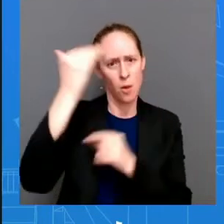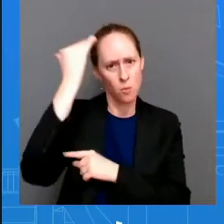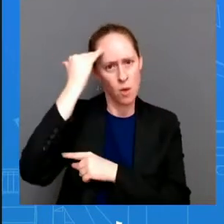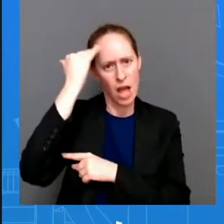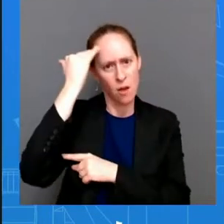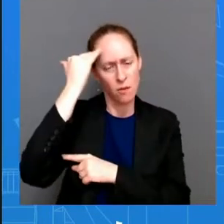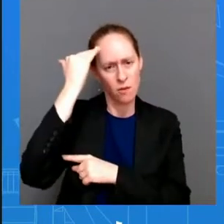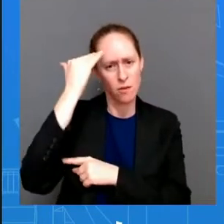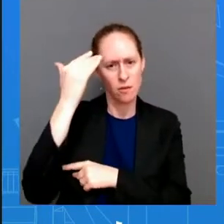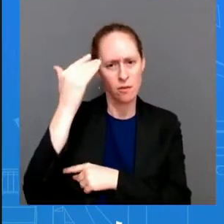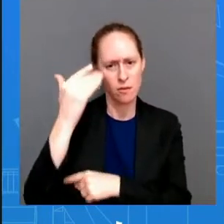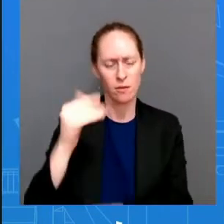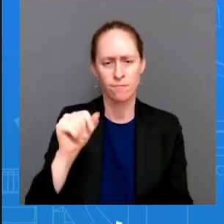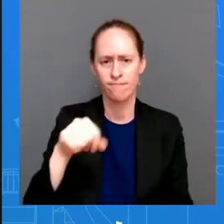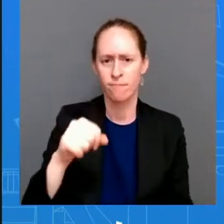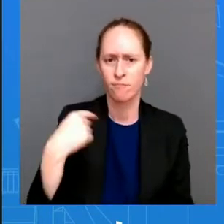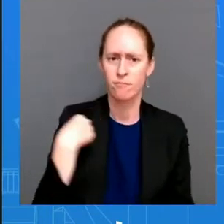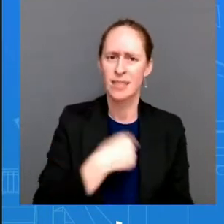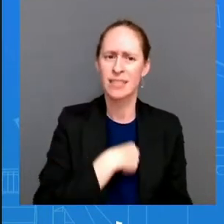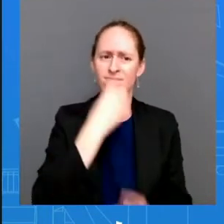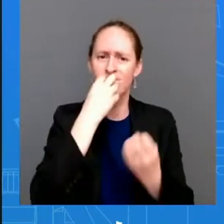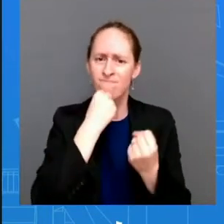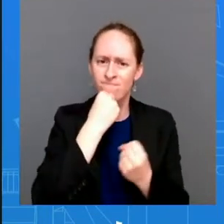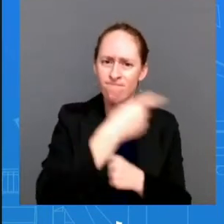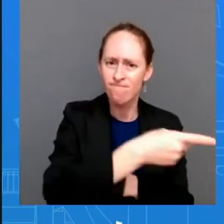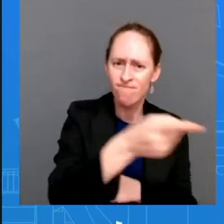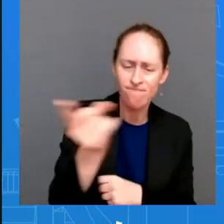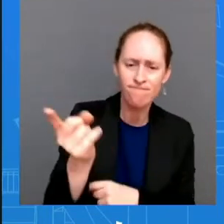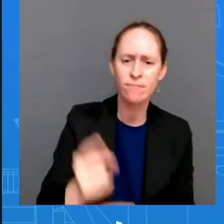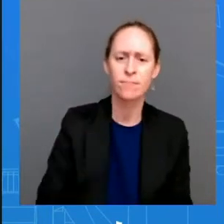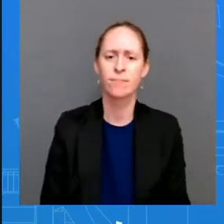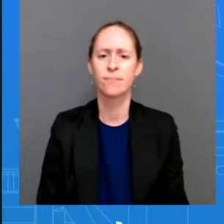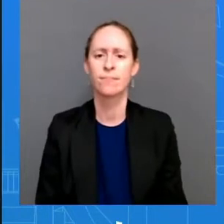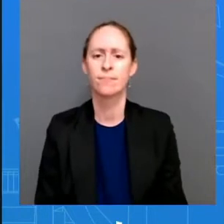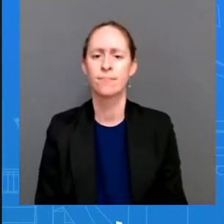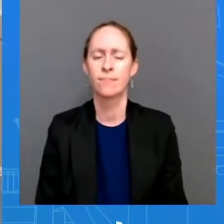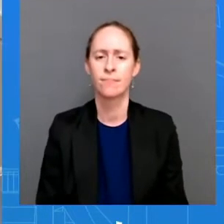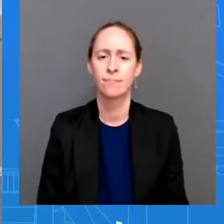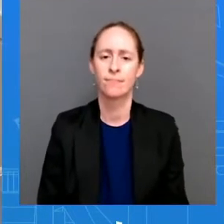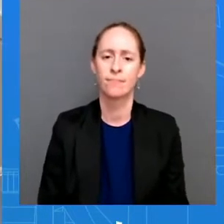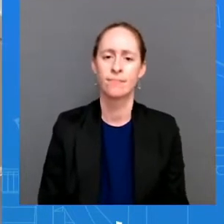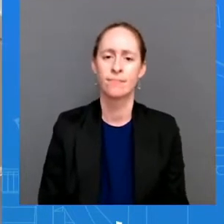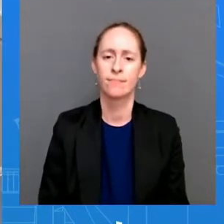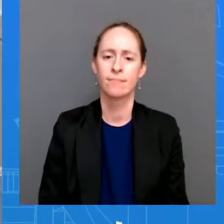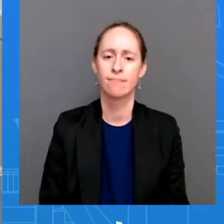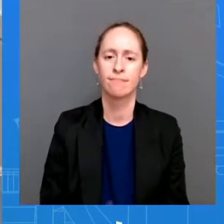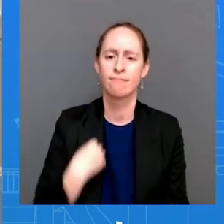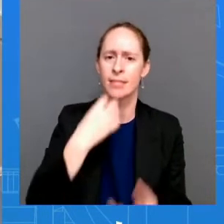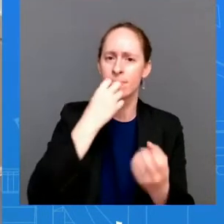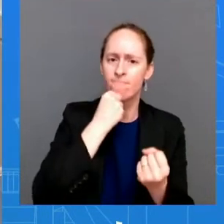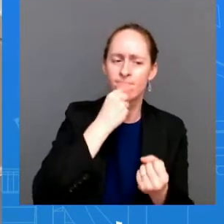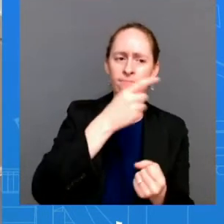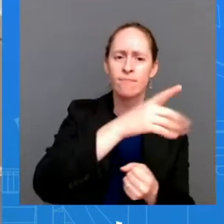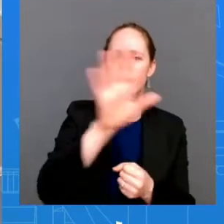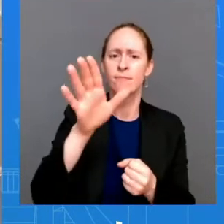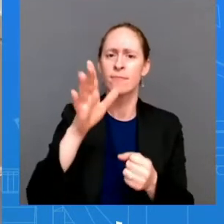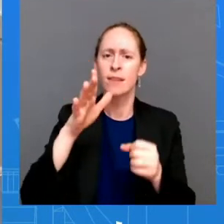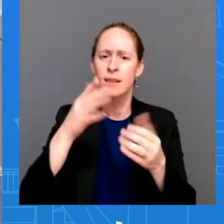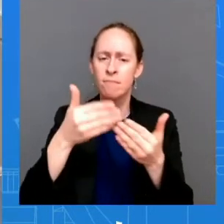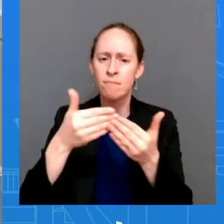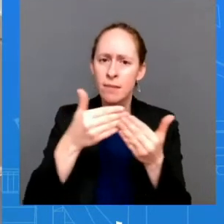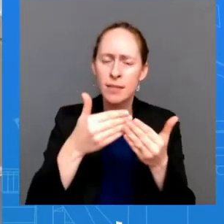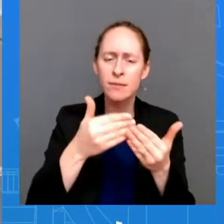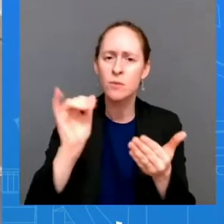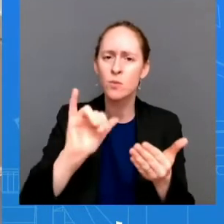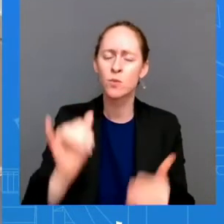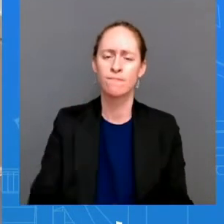them that cares about the safety of their children and we're going to continue to do the work so they recognize that the administration cares it's a point that you guys have made before what do you say to those